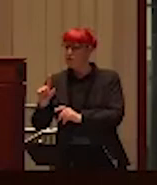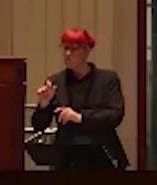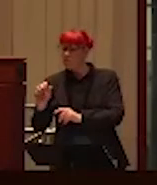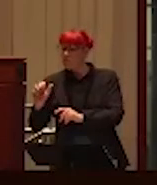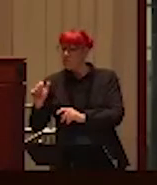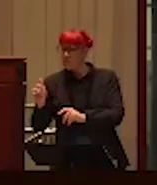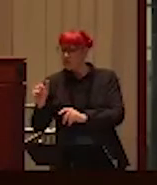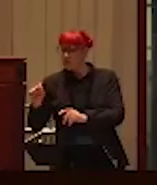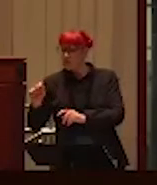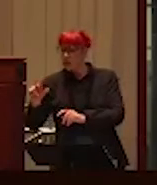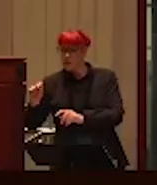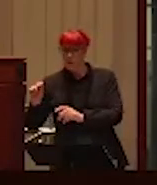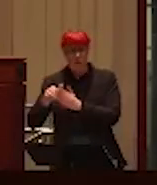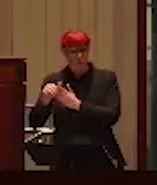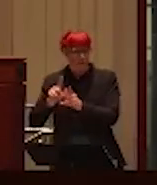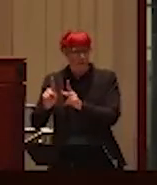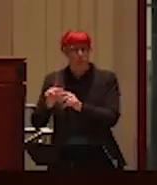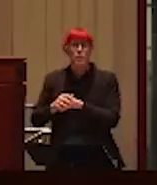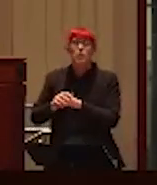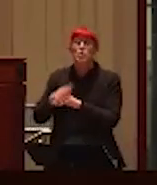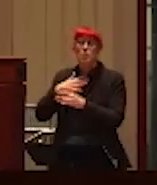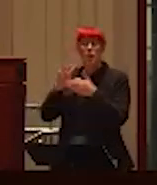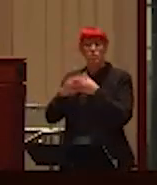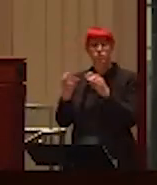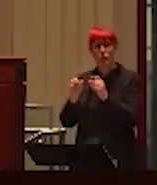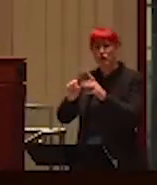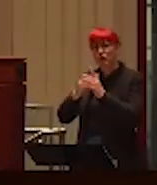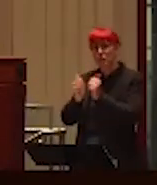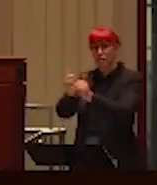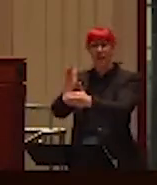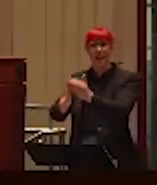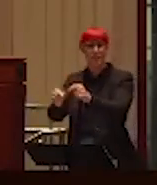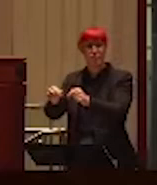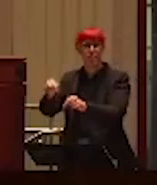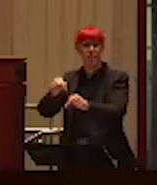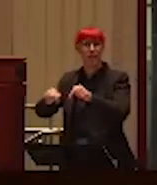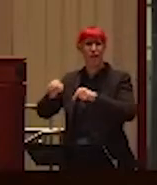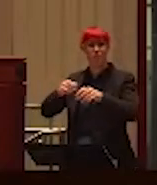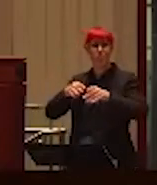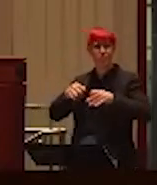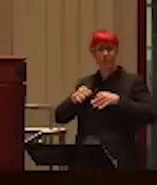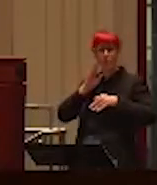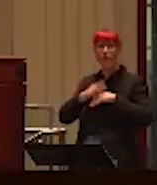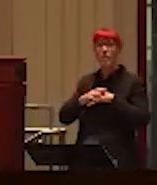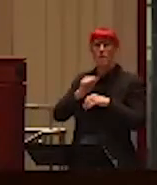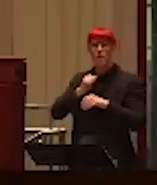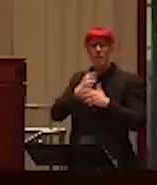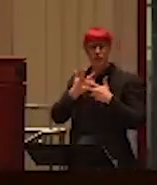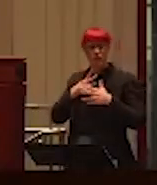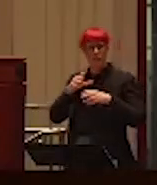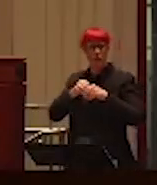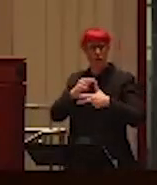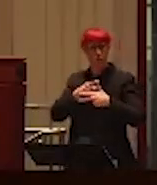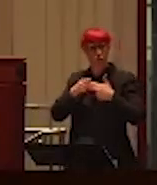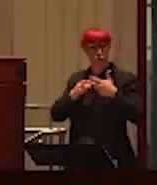experience. I'm going to start at the end of my story. So, I've been involved in 3 relationships in my adult